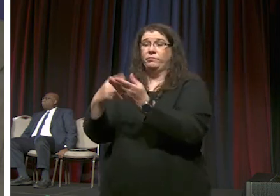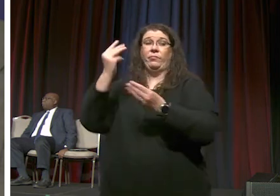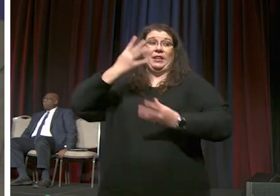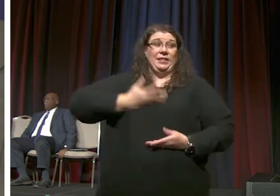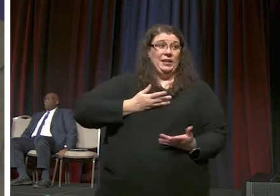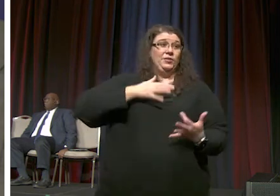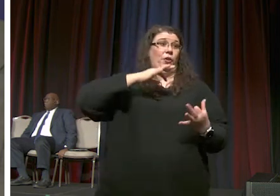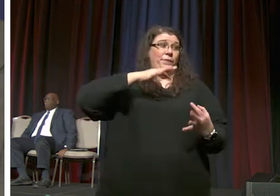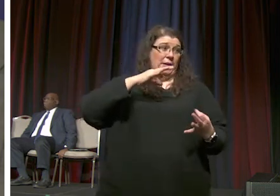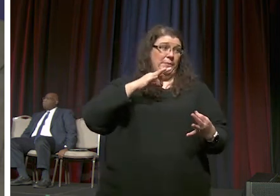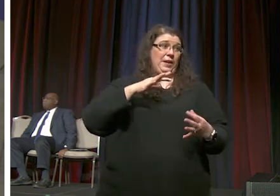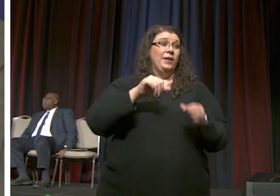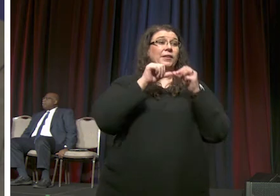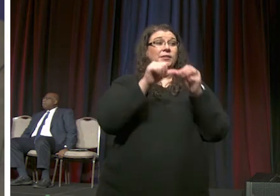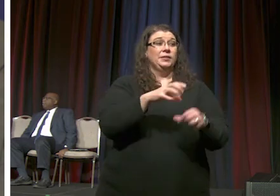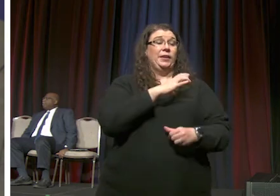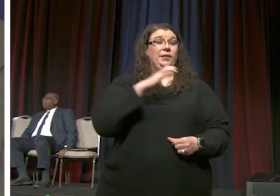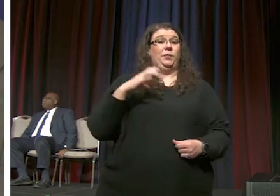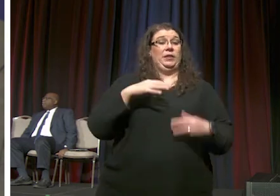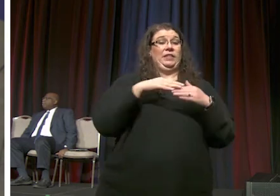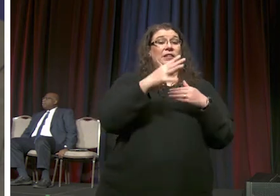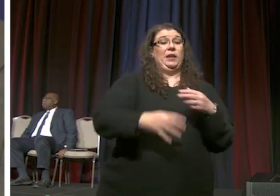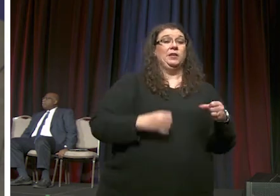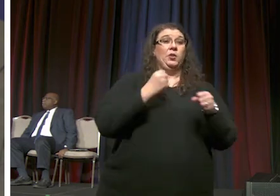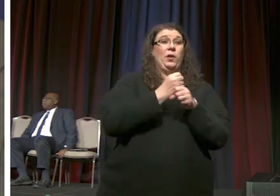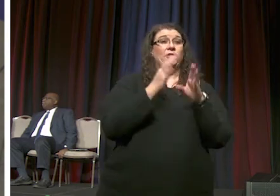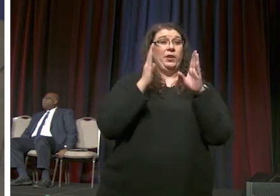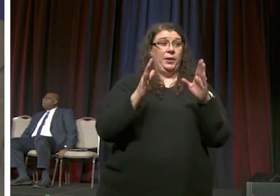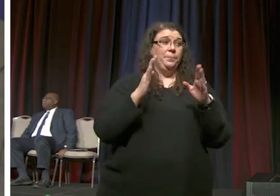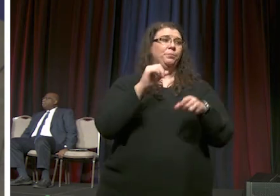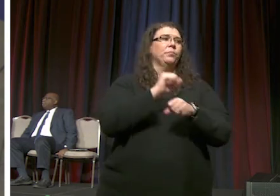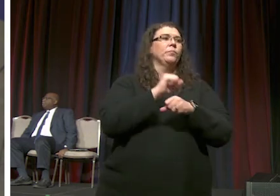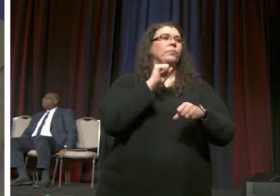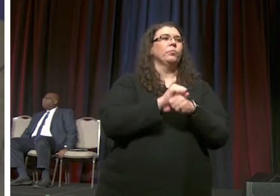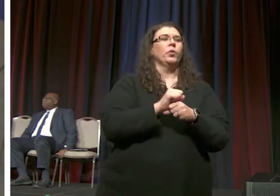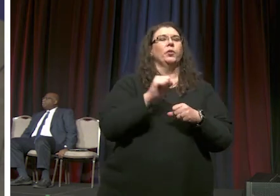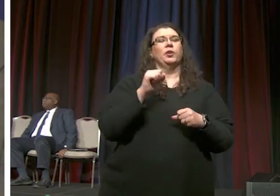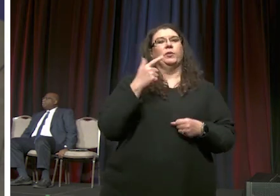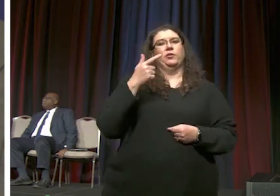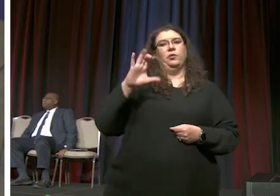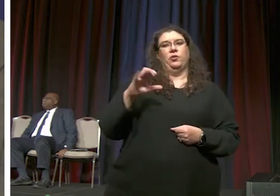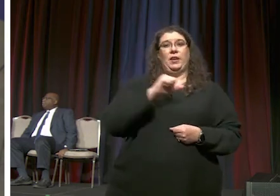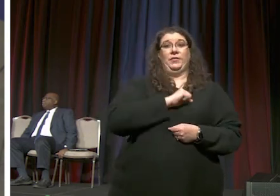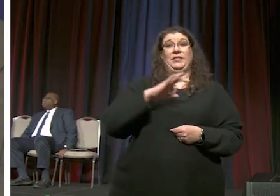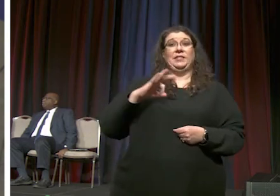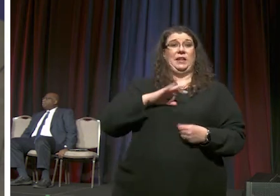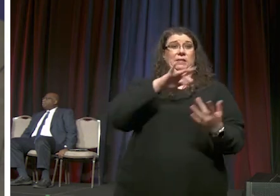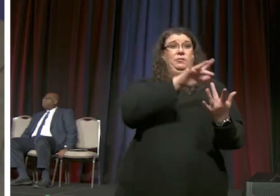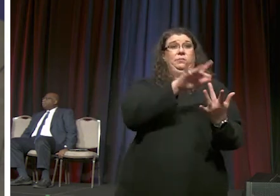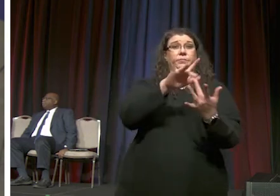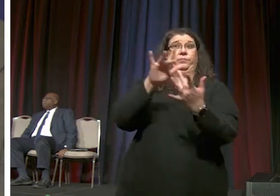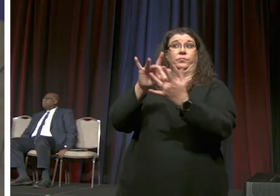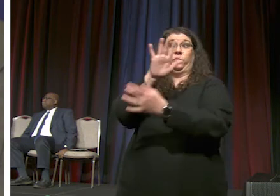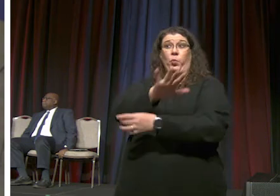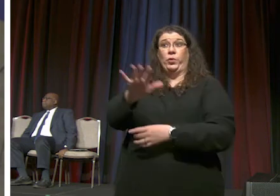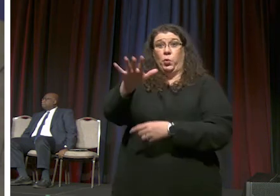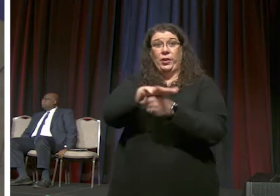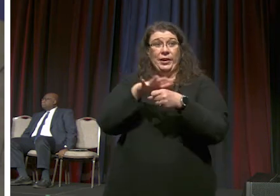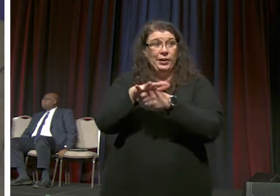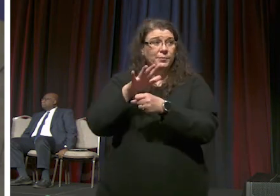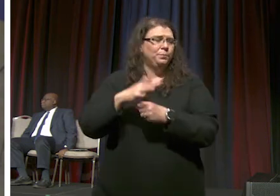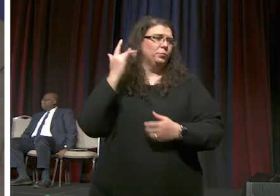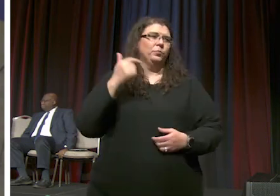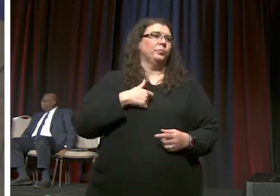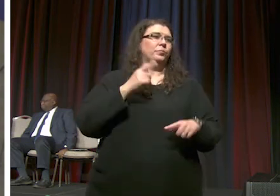the standing committee for next quadrenium will be working with general conference staff to be in touch with you all's delegations because we can't